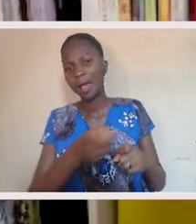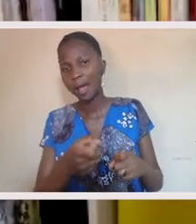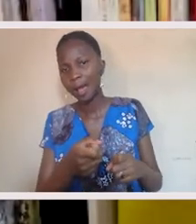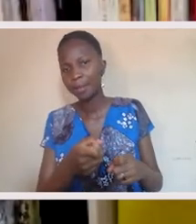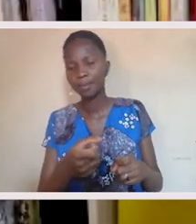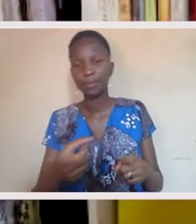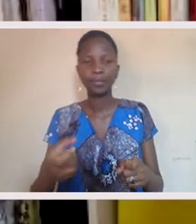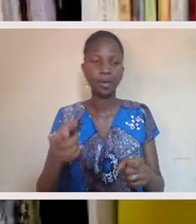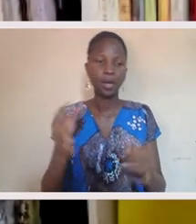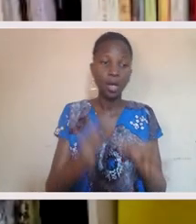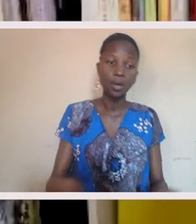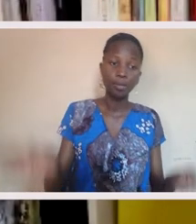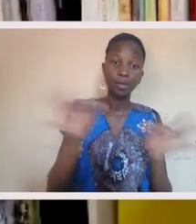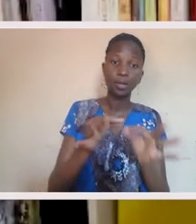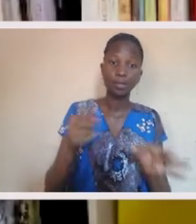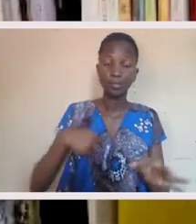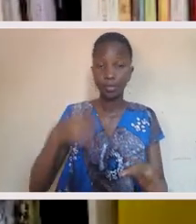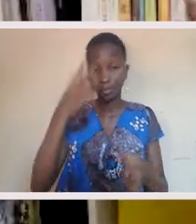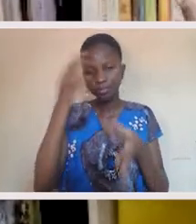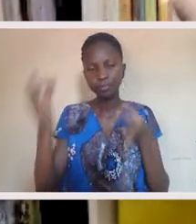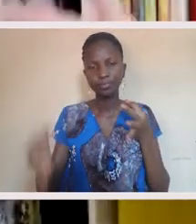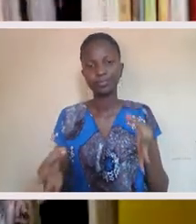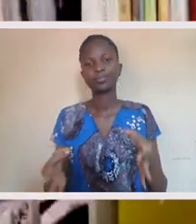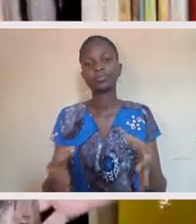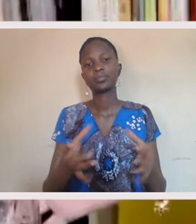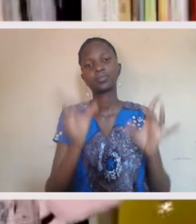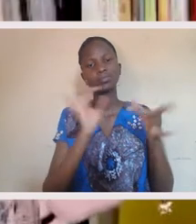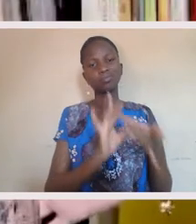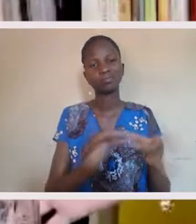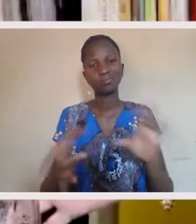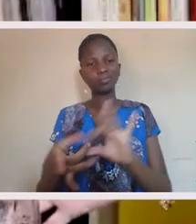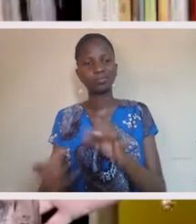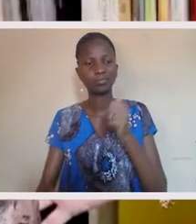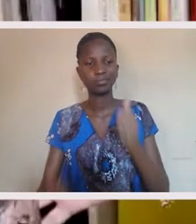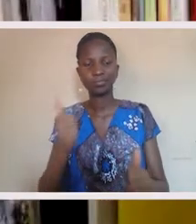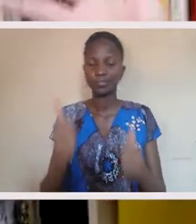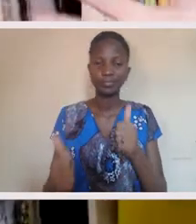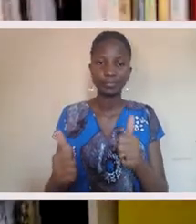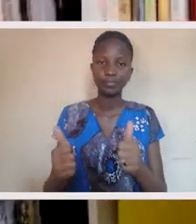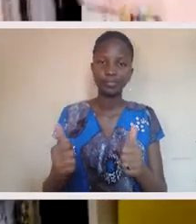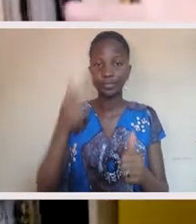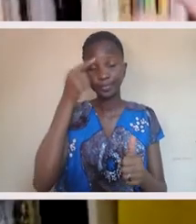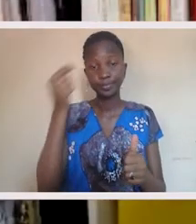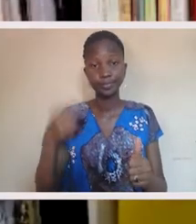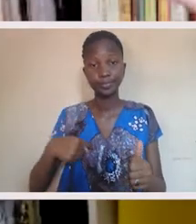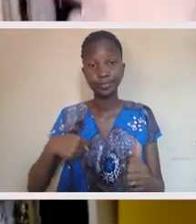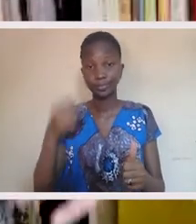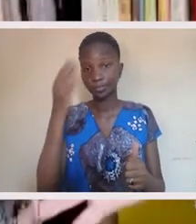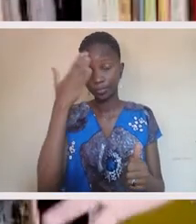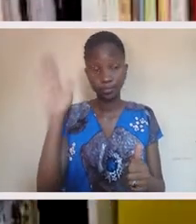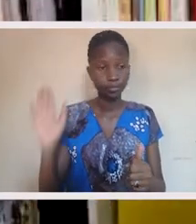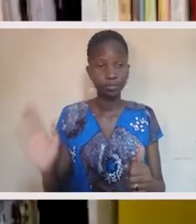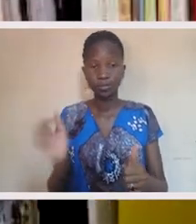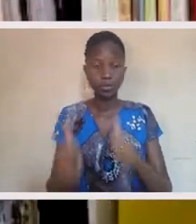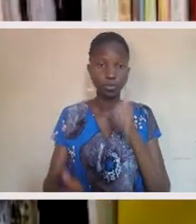that they have the power to decide whether or not they want to have a full grown conversation about that and actually lay that out or